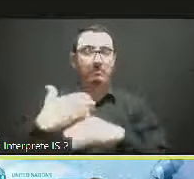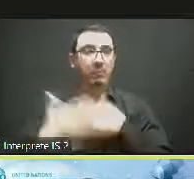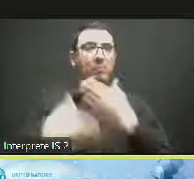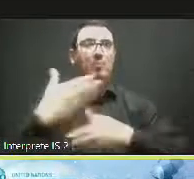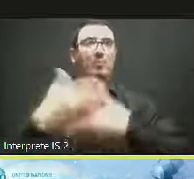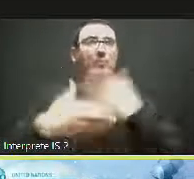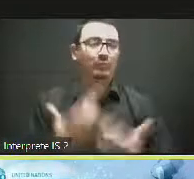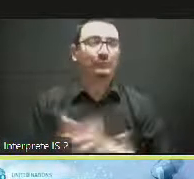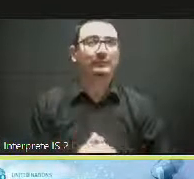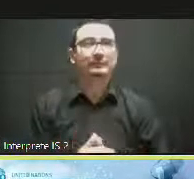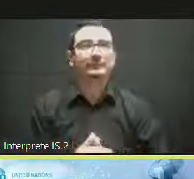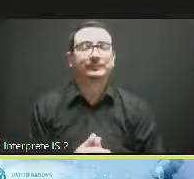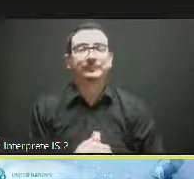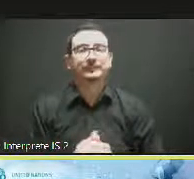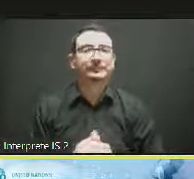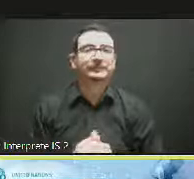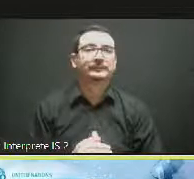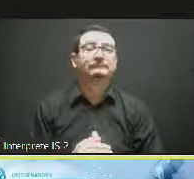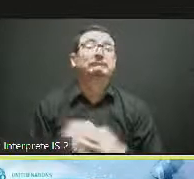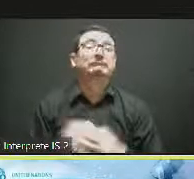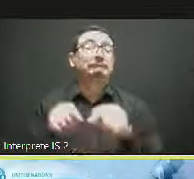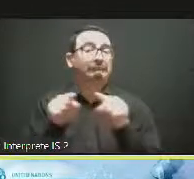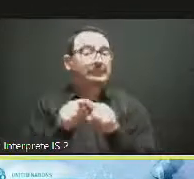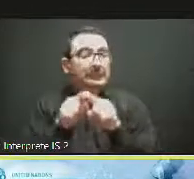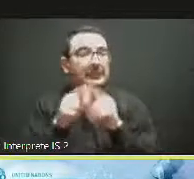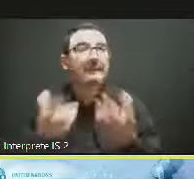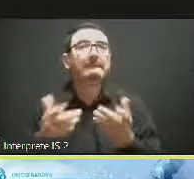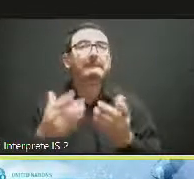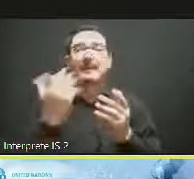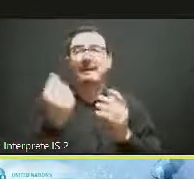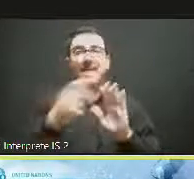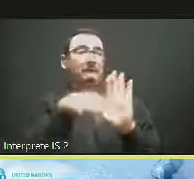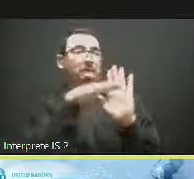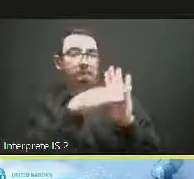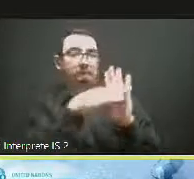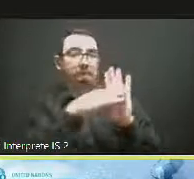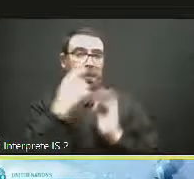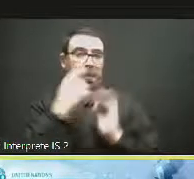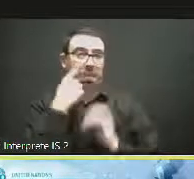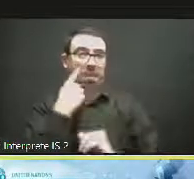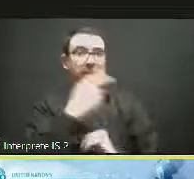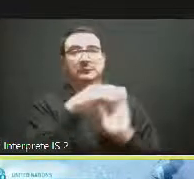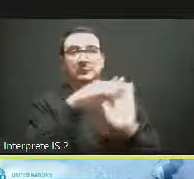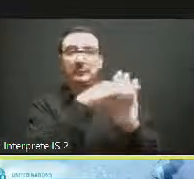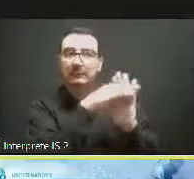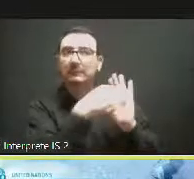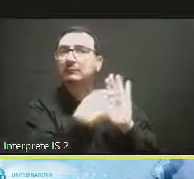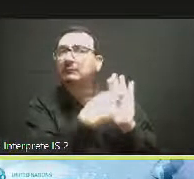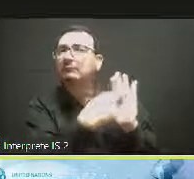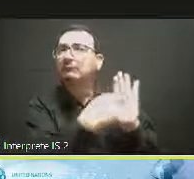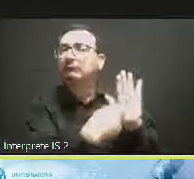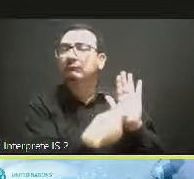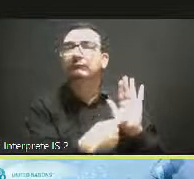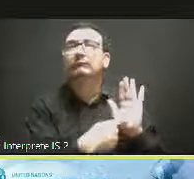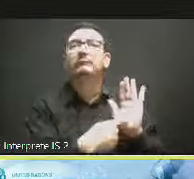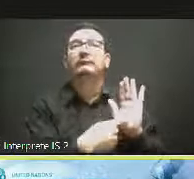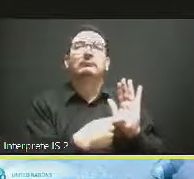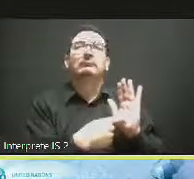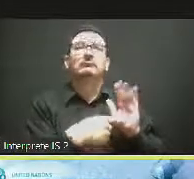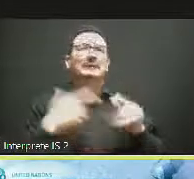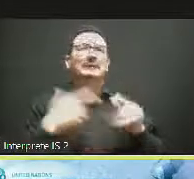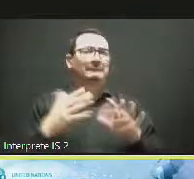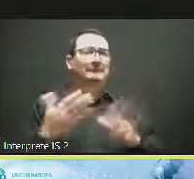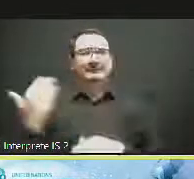I would like to highlight again, as some of the speakers have already commented on the potential of